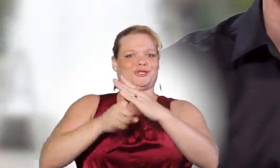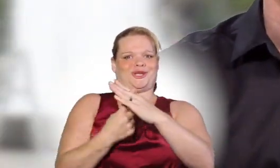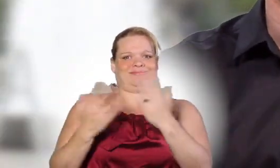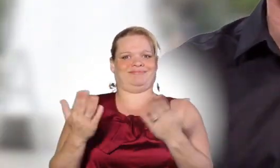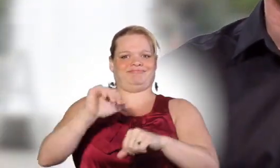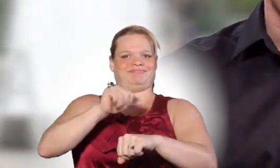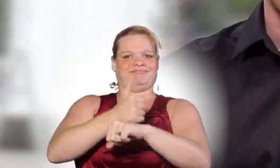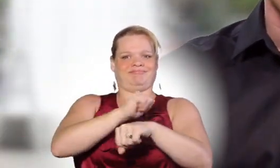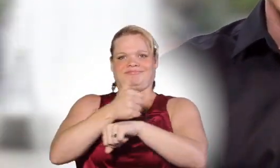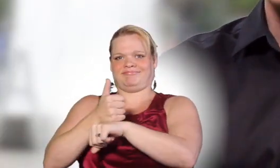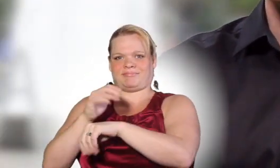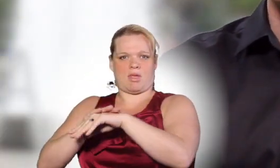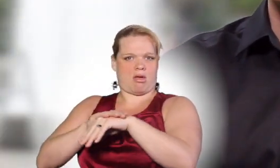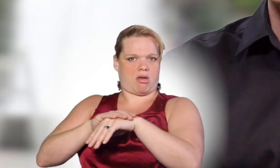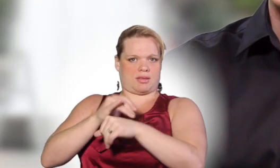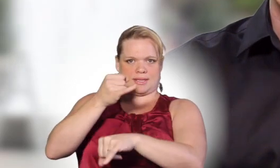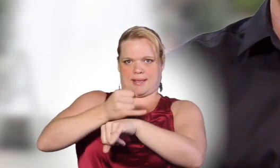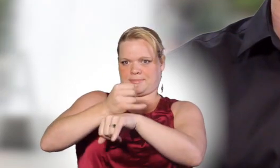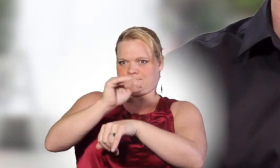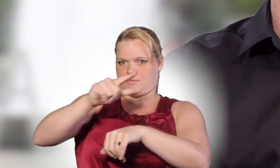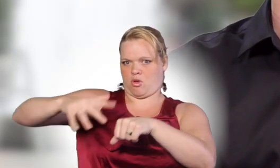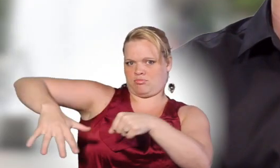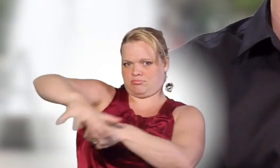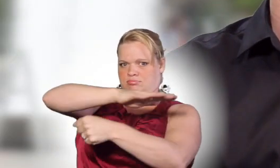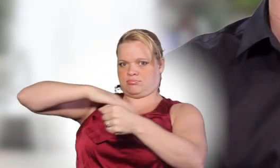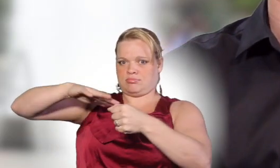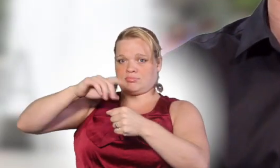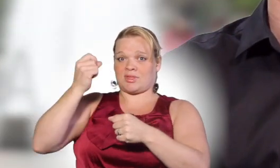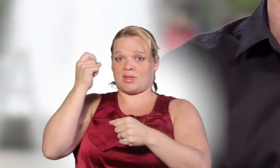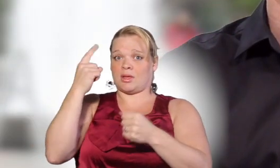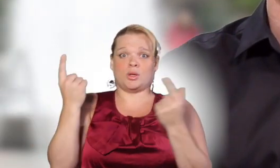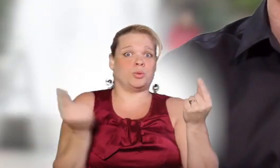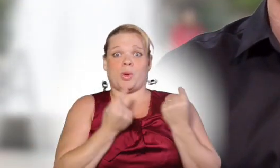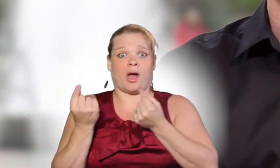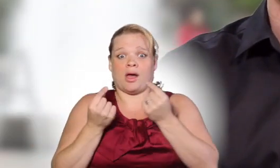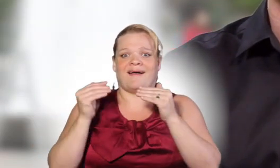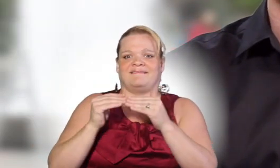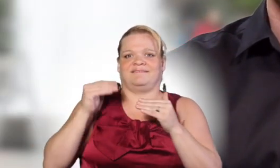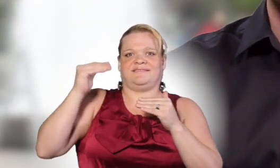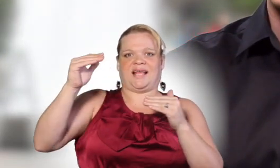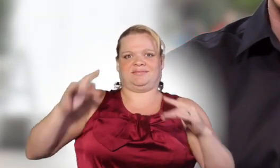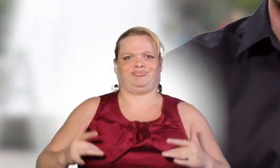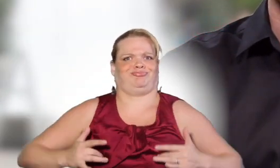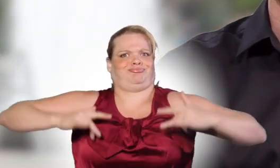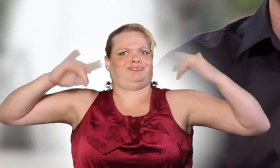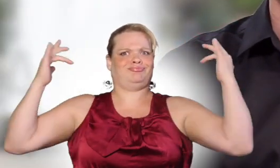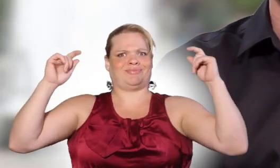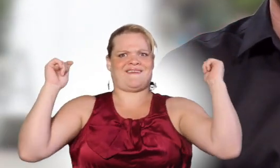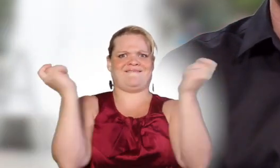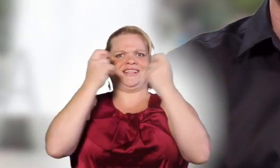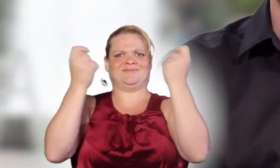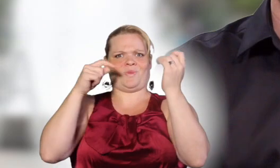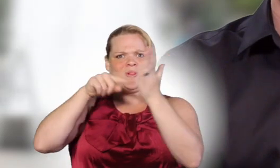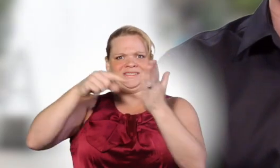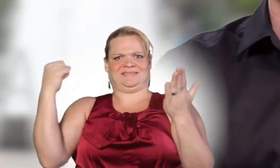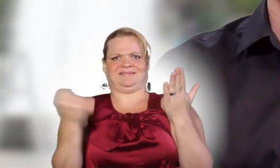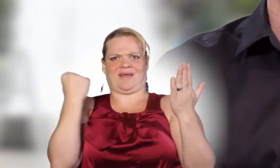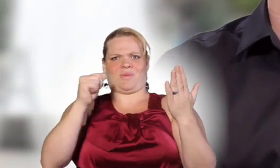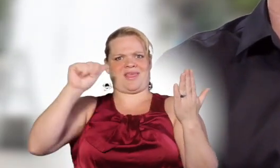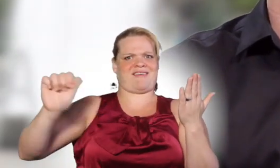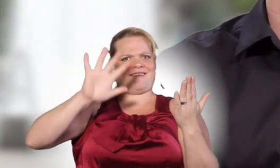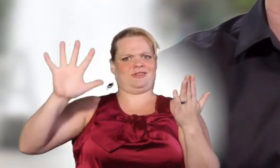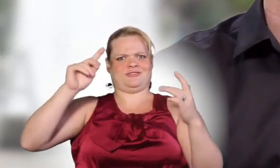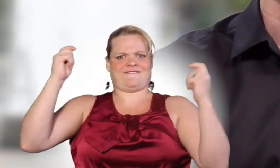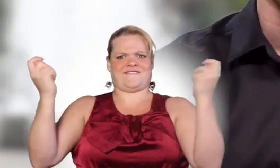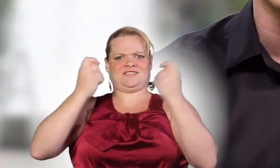-American Month Vendor Fair will begin setting up on the campus mall in advance of Saturday's large Asian cultural festival that